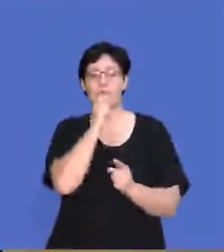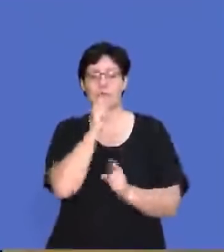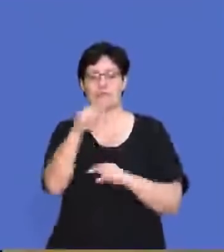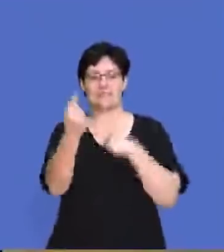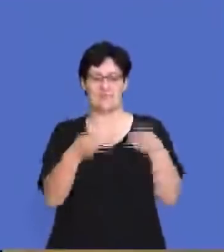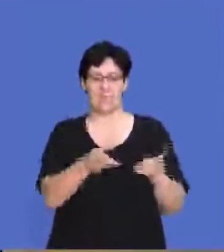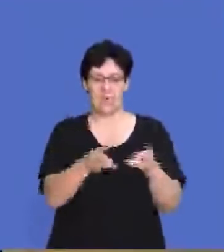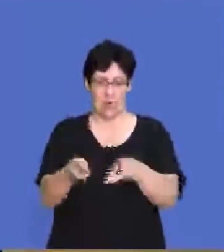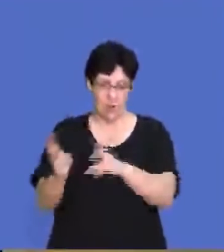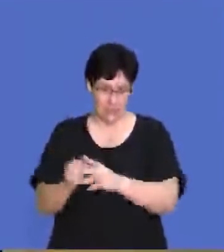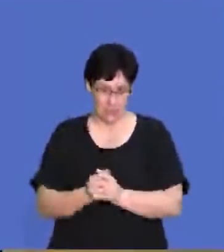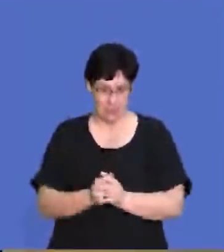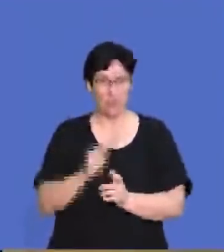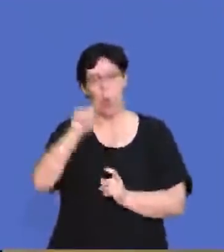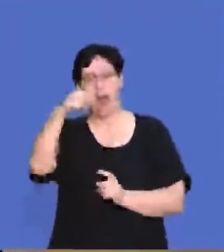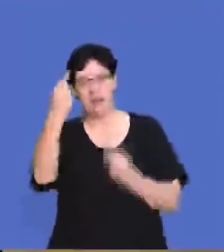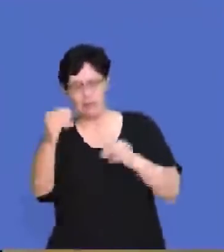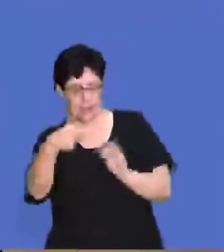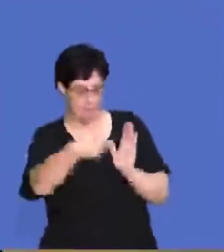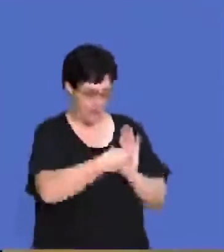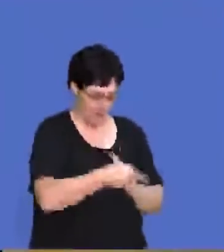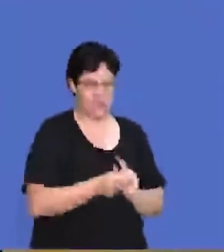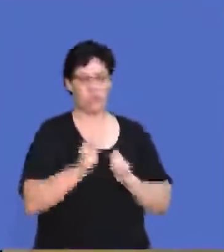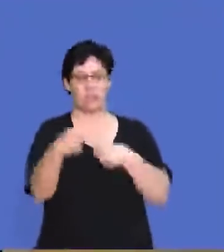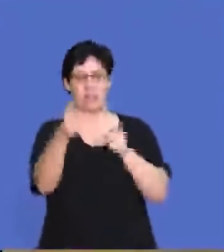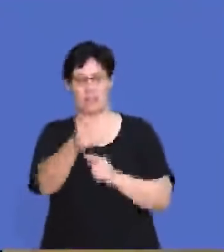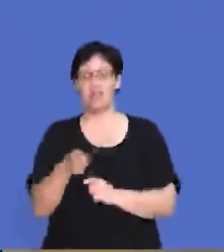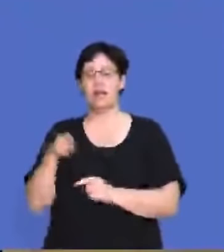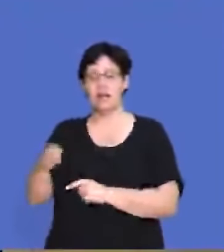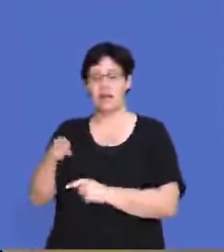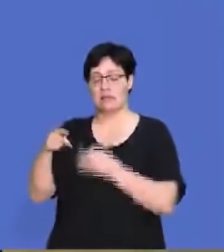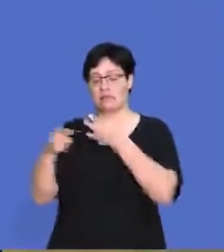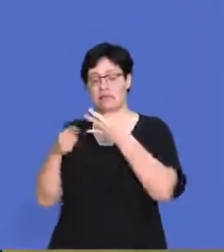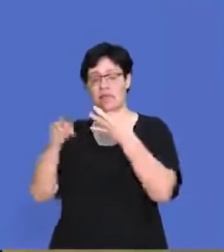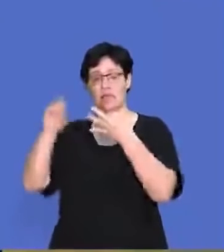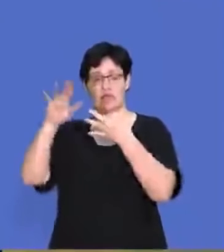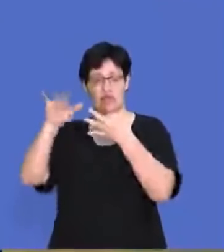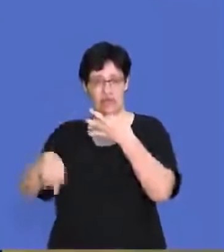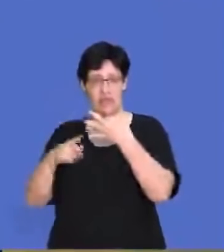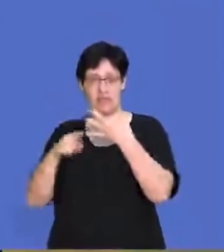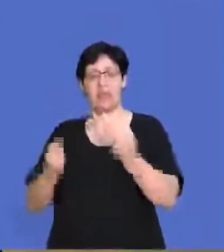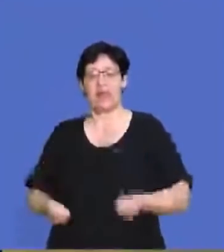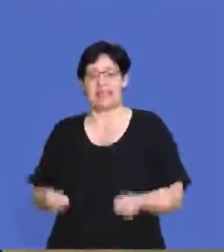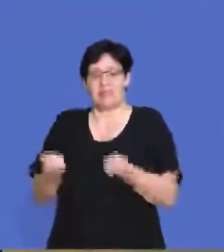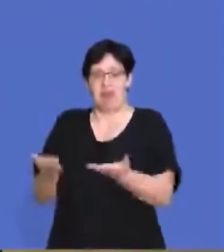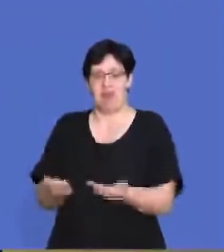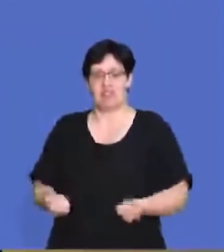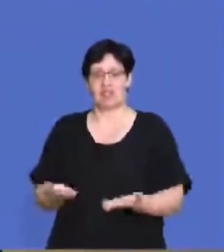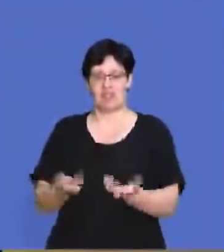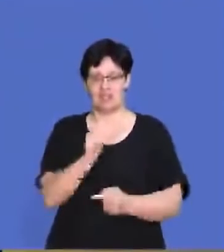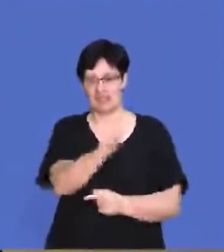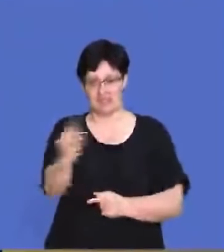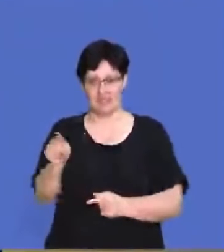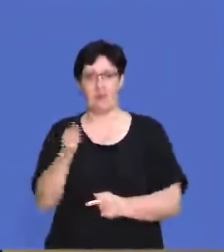used by other businesses. And then the tertiary sector has got to do with supplying services